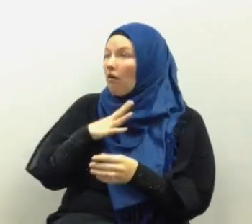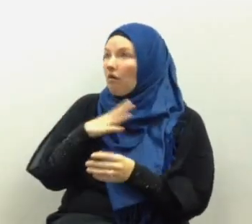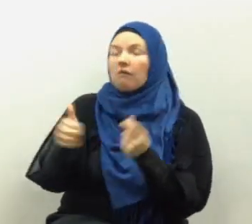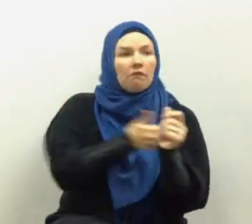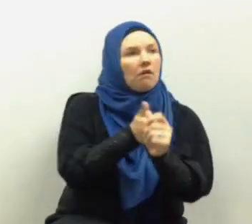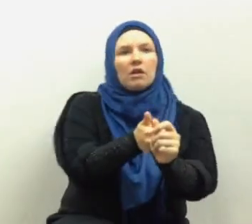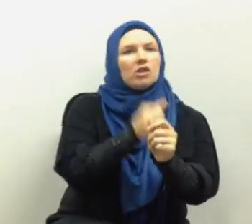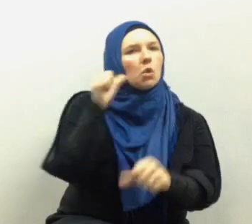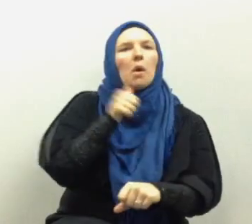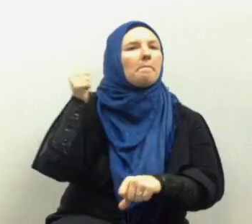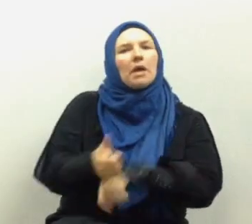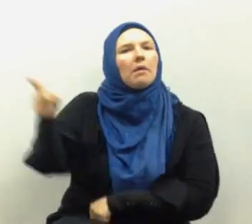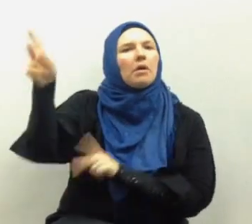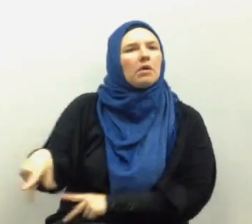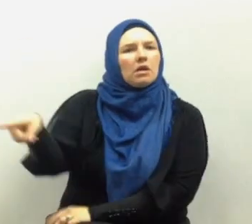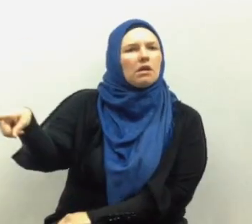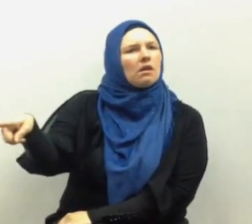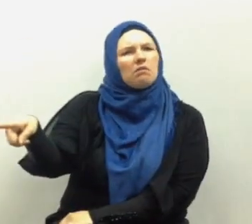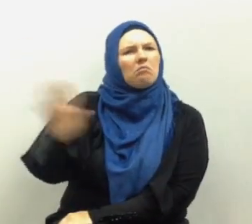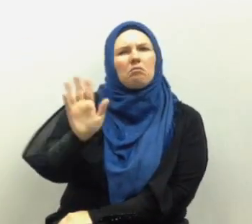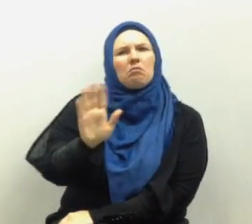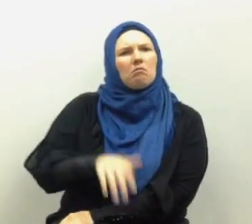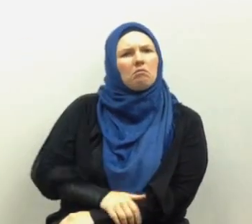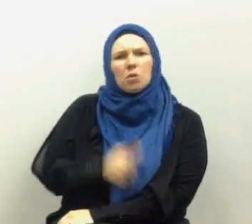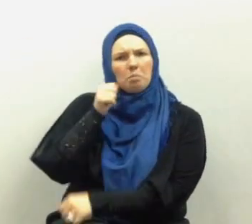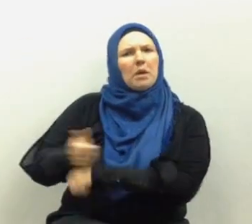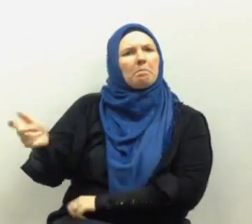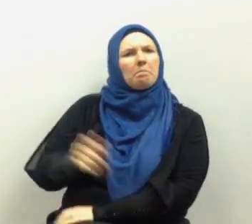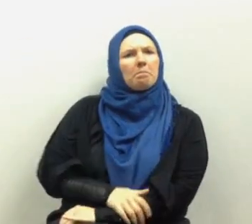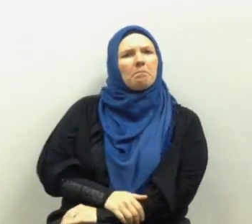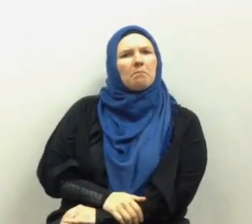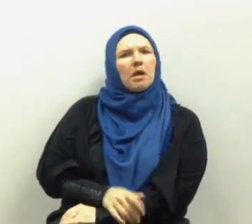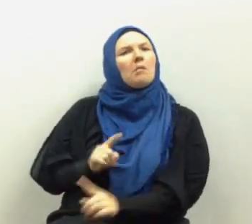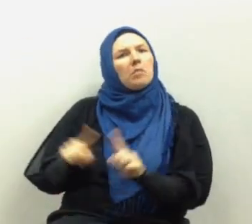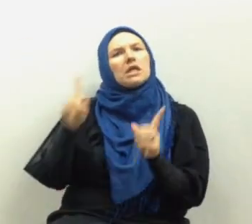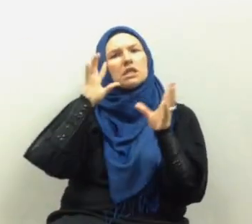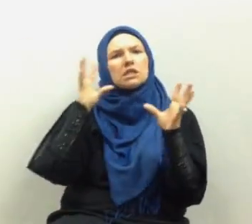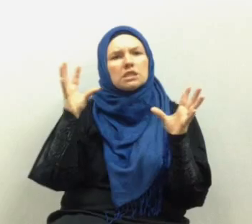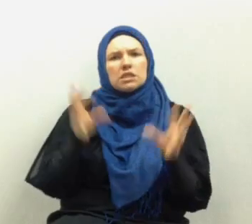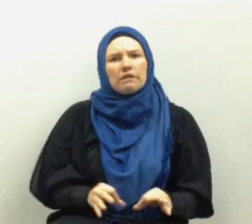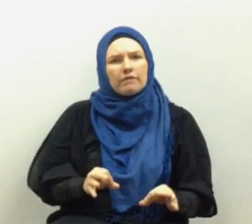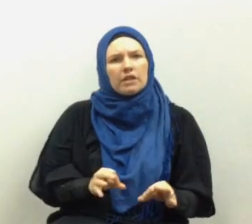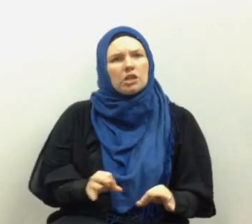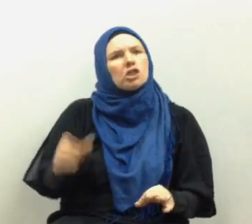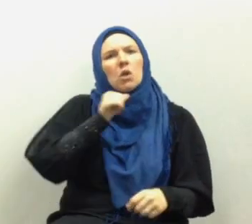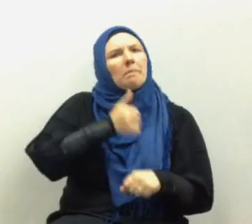get lost don't blame the person answering you but definitely